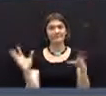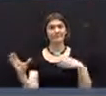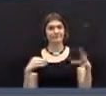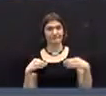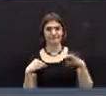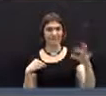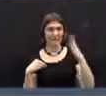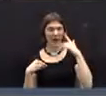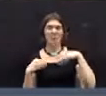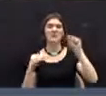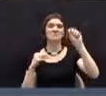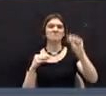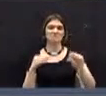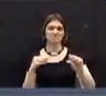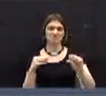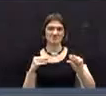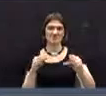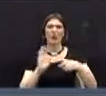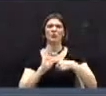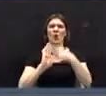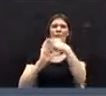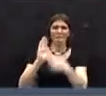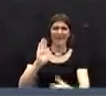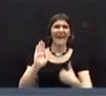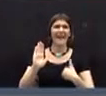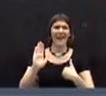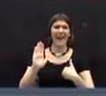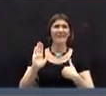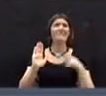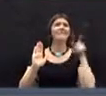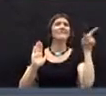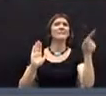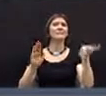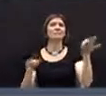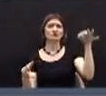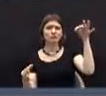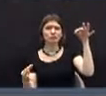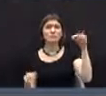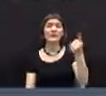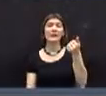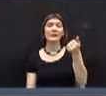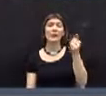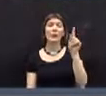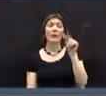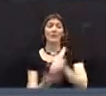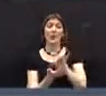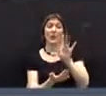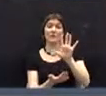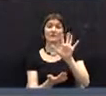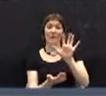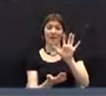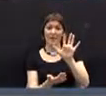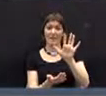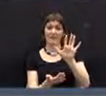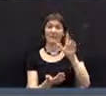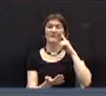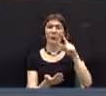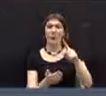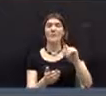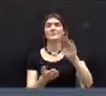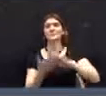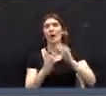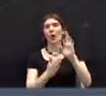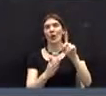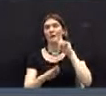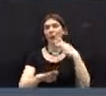series of those as follows, and as shown on the handout that's in the back. $1,805 from the town clerk for improvements